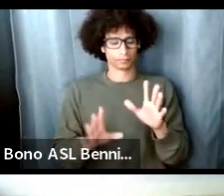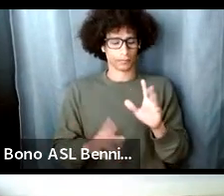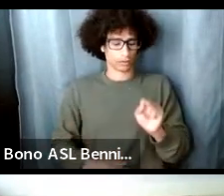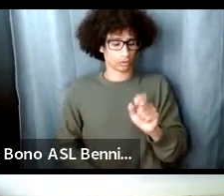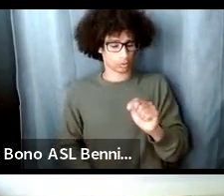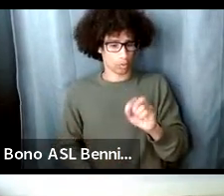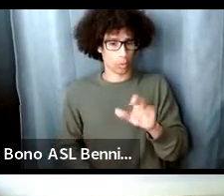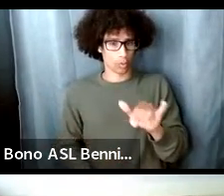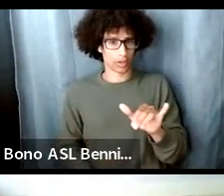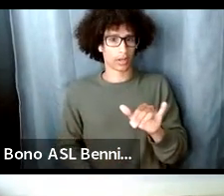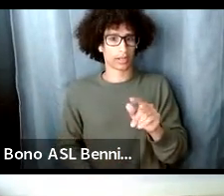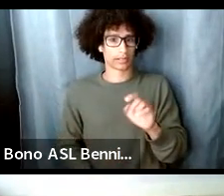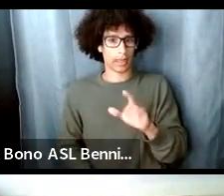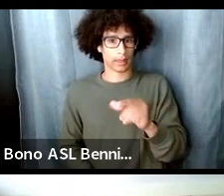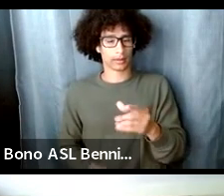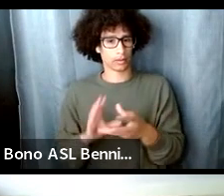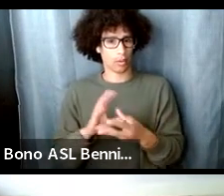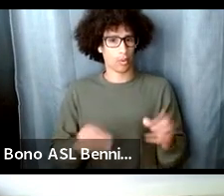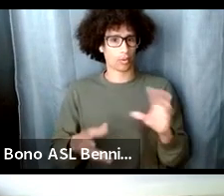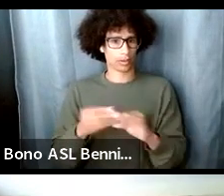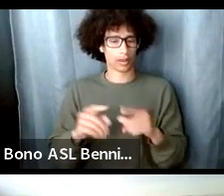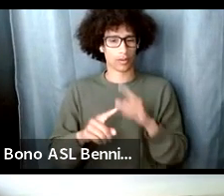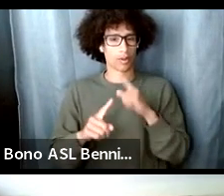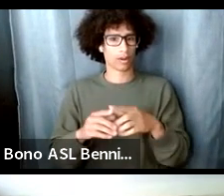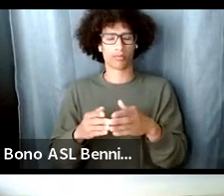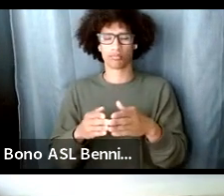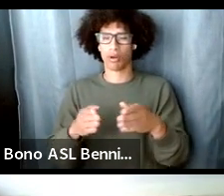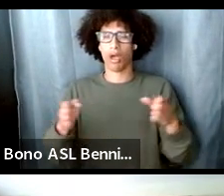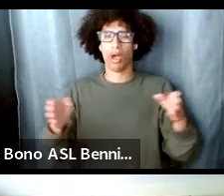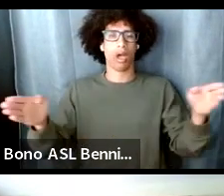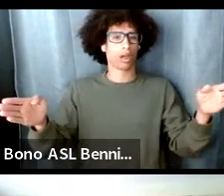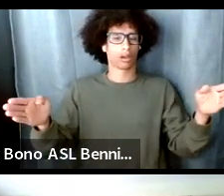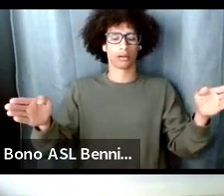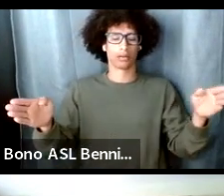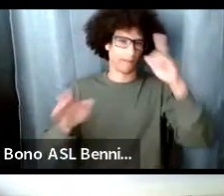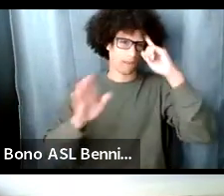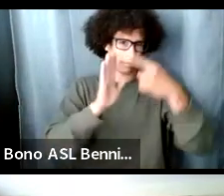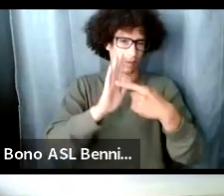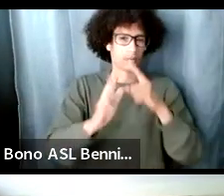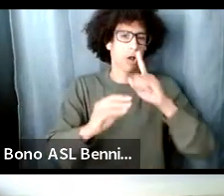like for example let's talk about sex work right